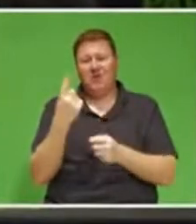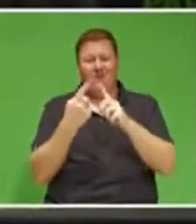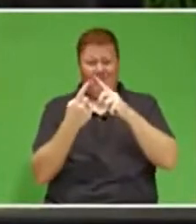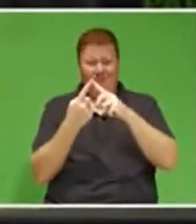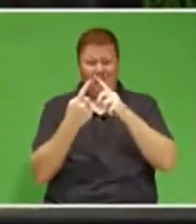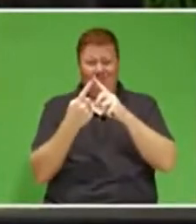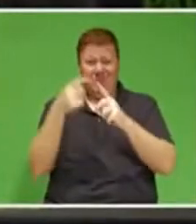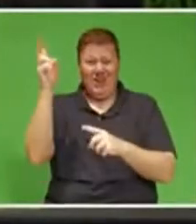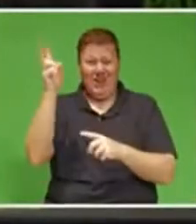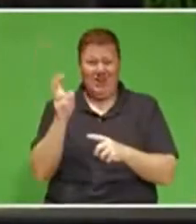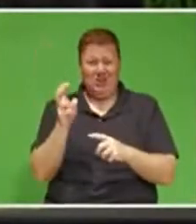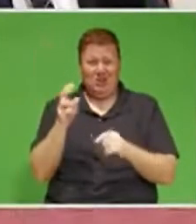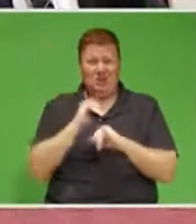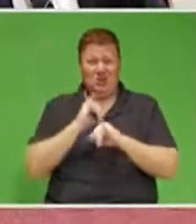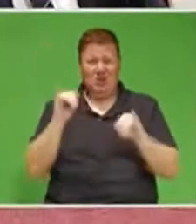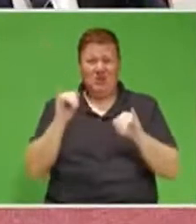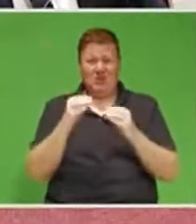crisis.